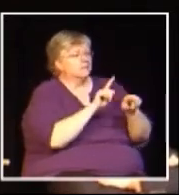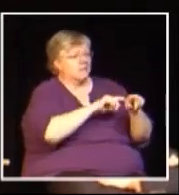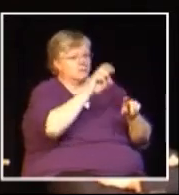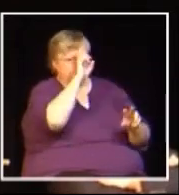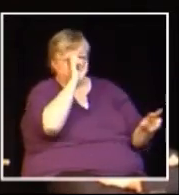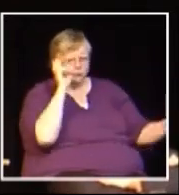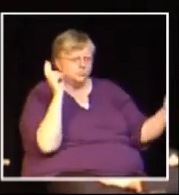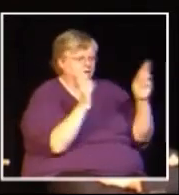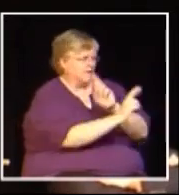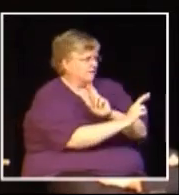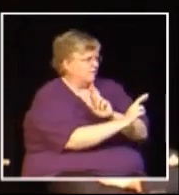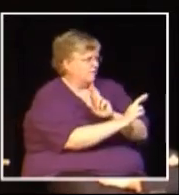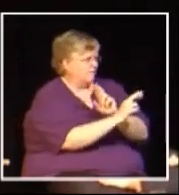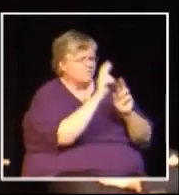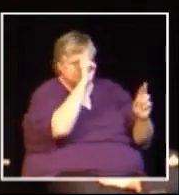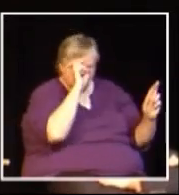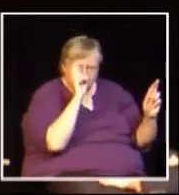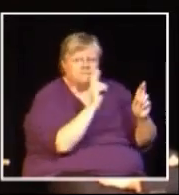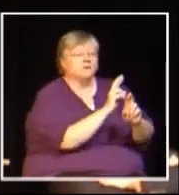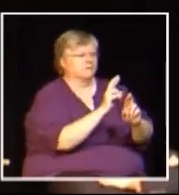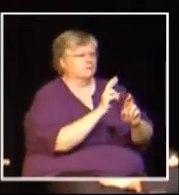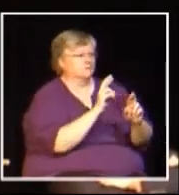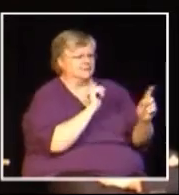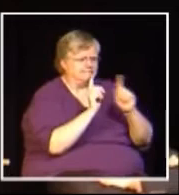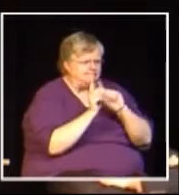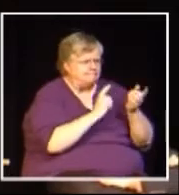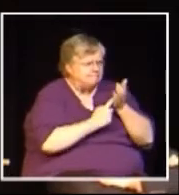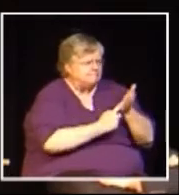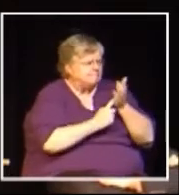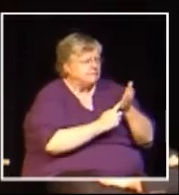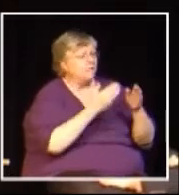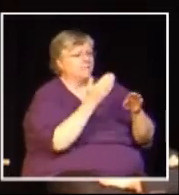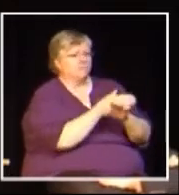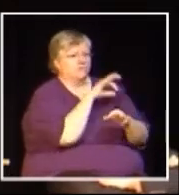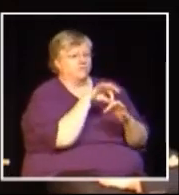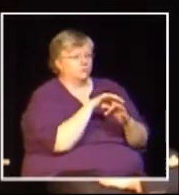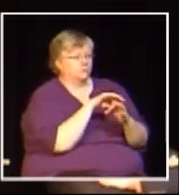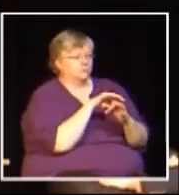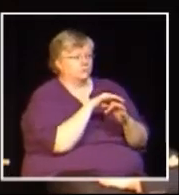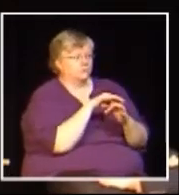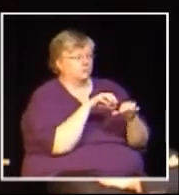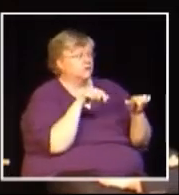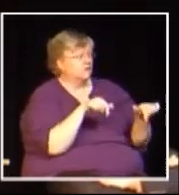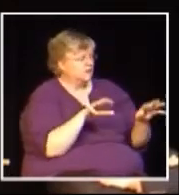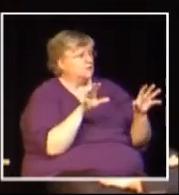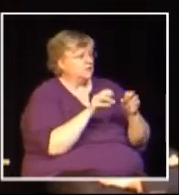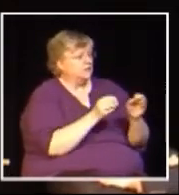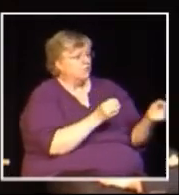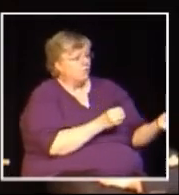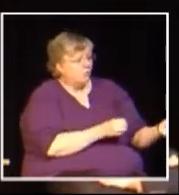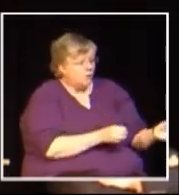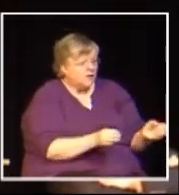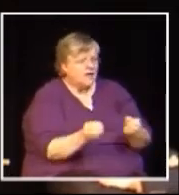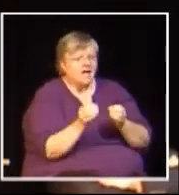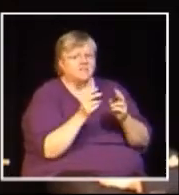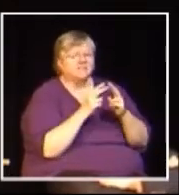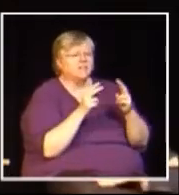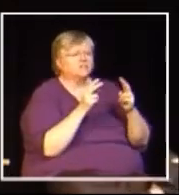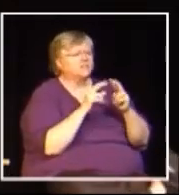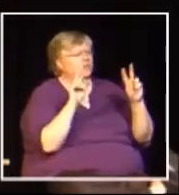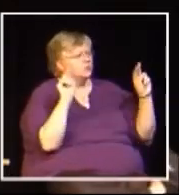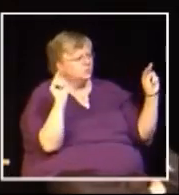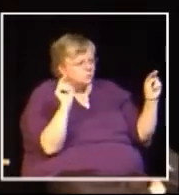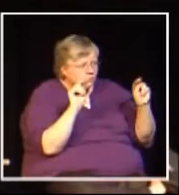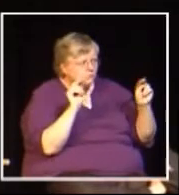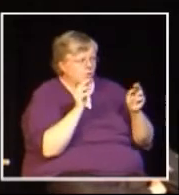of Institutes and Universities, and the Research Universities Council of British Columbia. Our